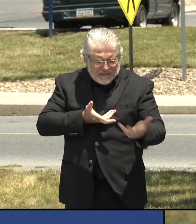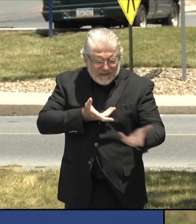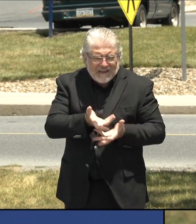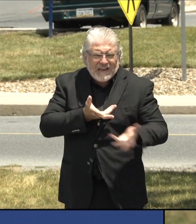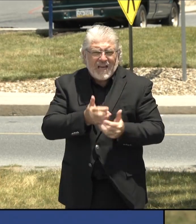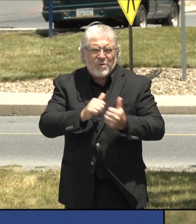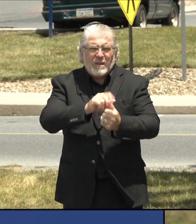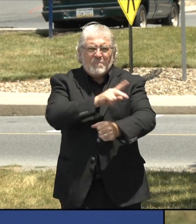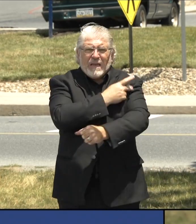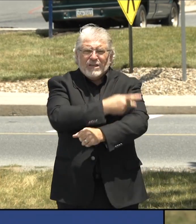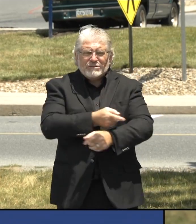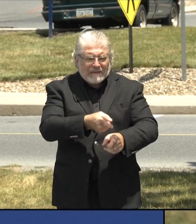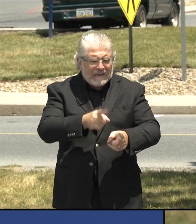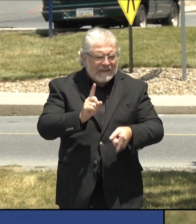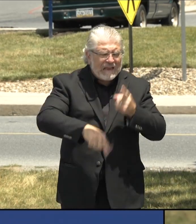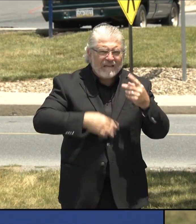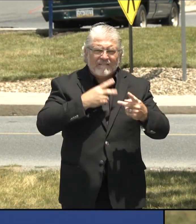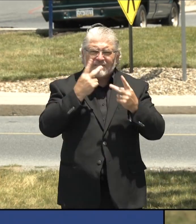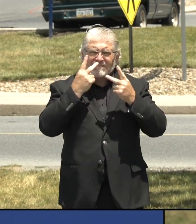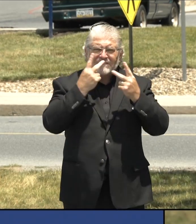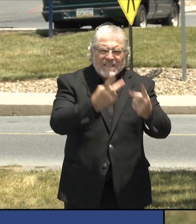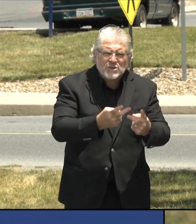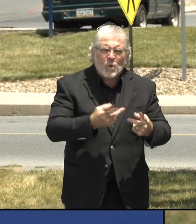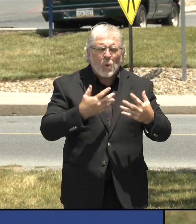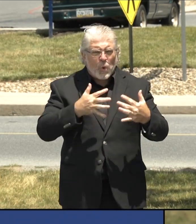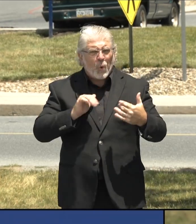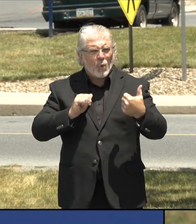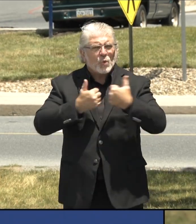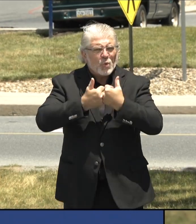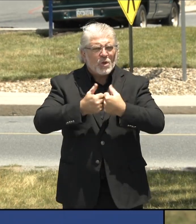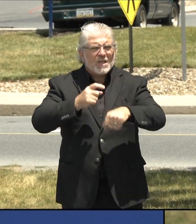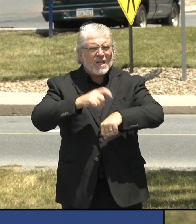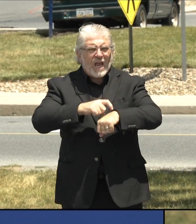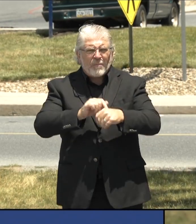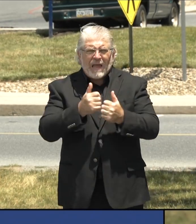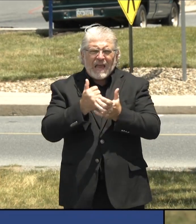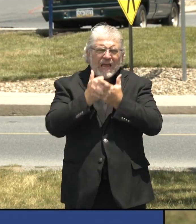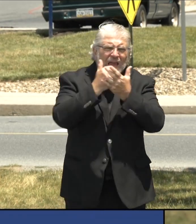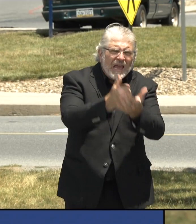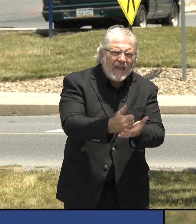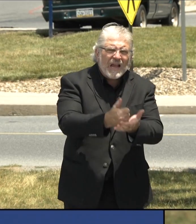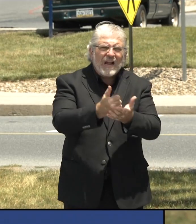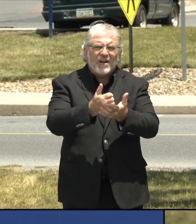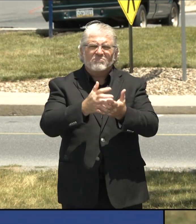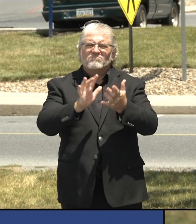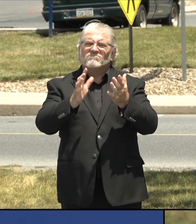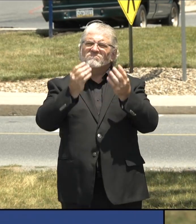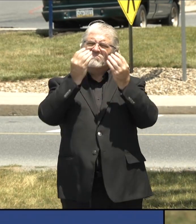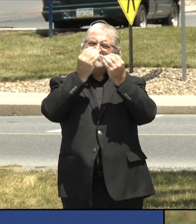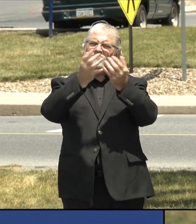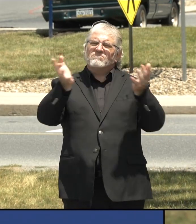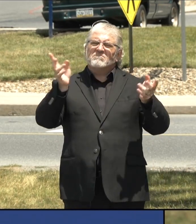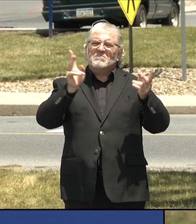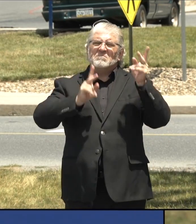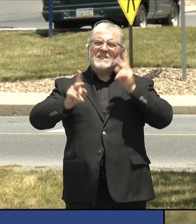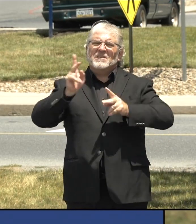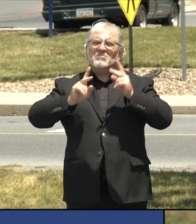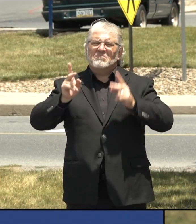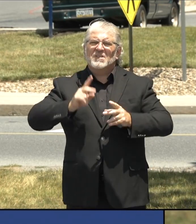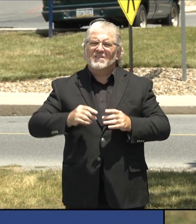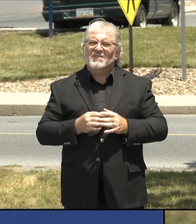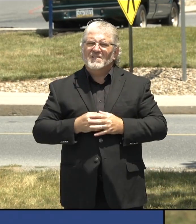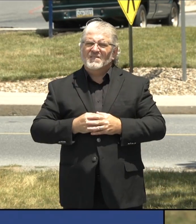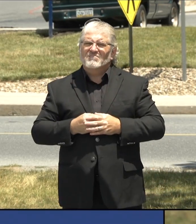has been an extreme kind of challenge and I can tell you that the folks in the back have been much more than